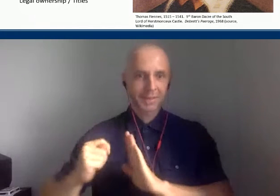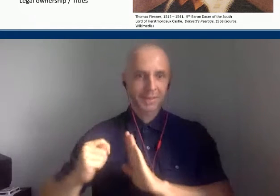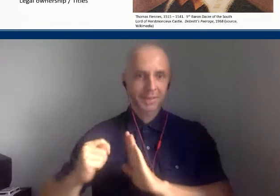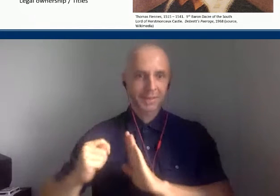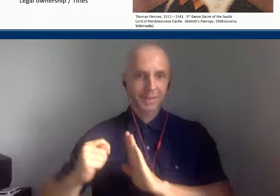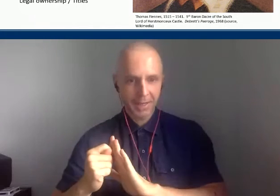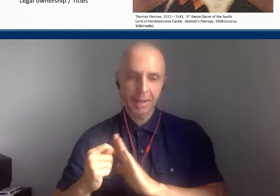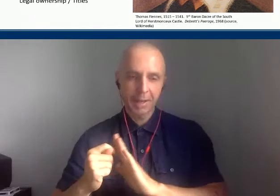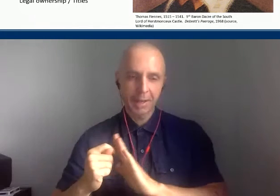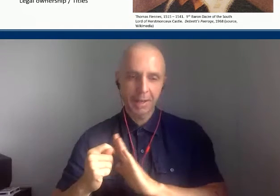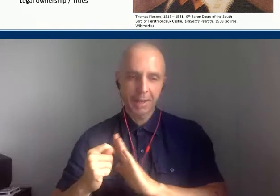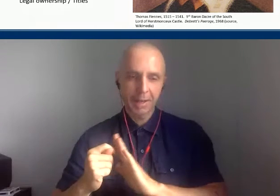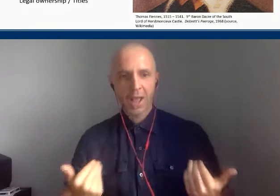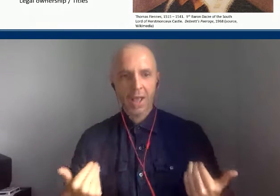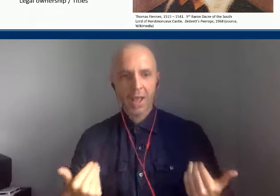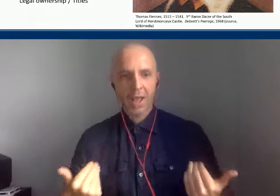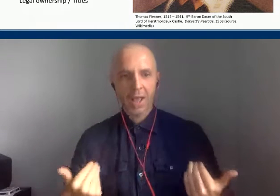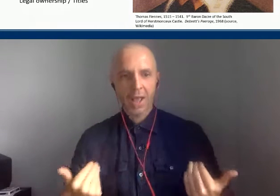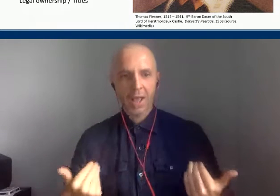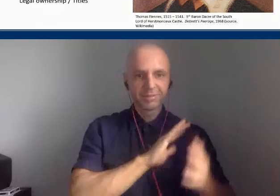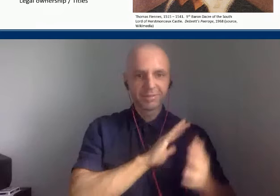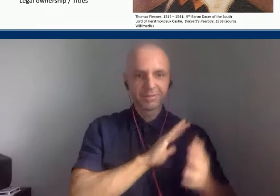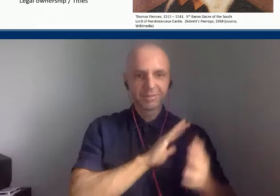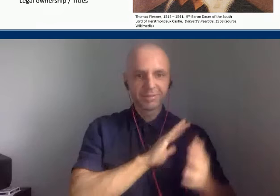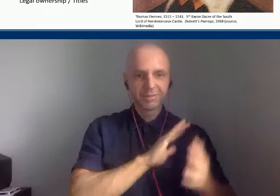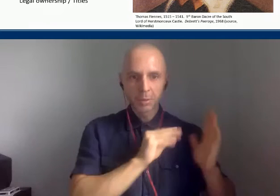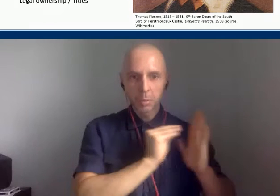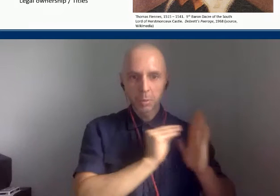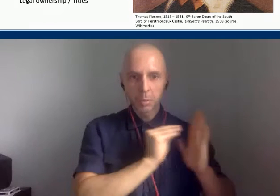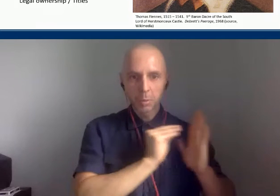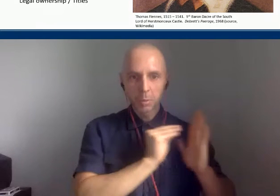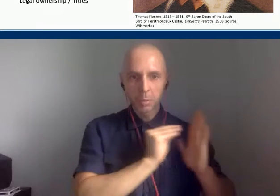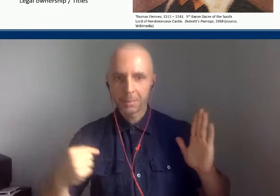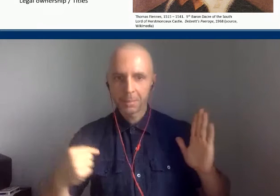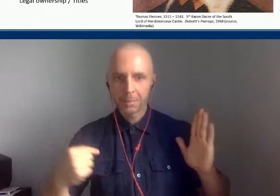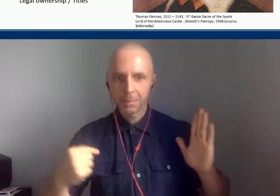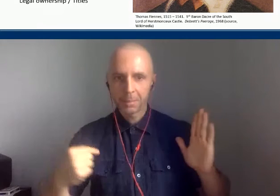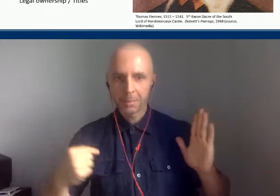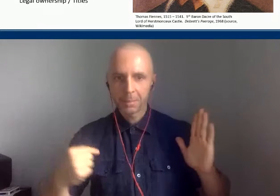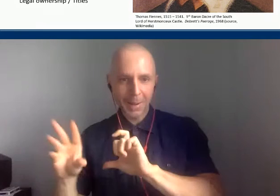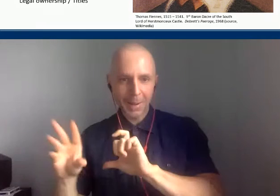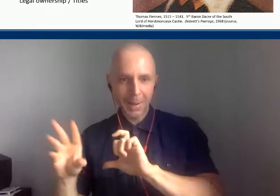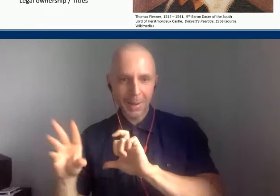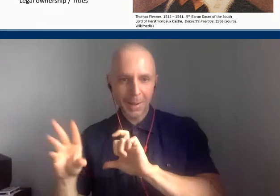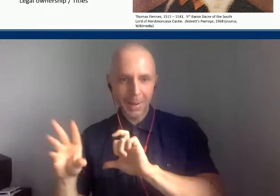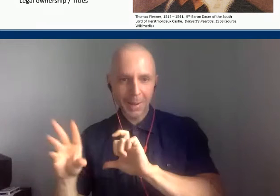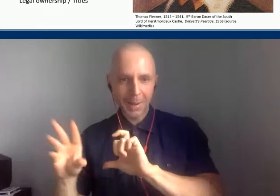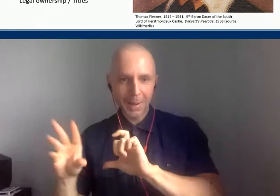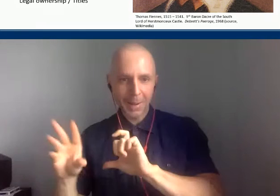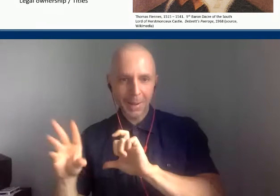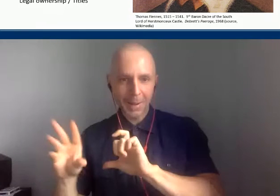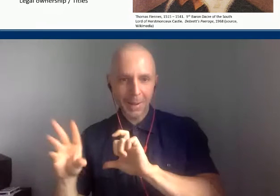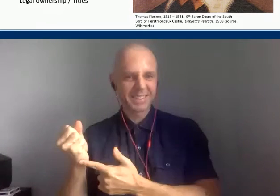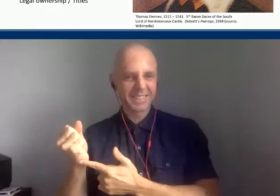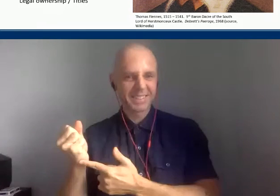old photographs of my family above my fireplace that I had made at Kmart in the 1990s. I certainly don't get